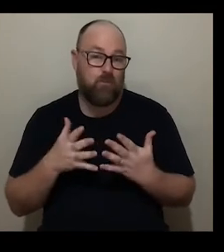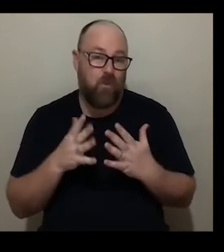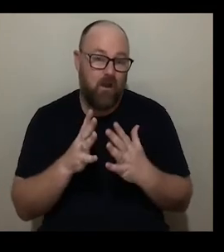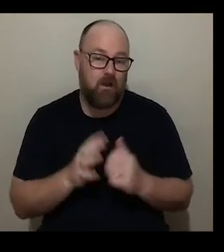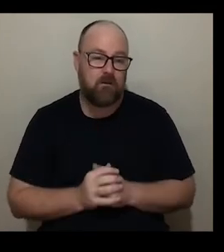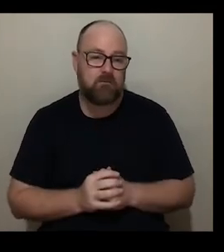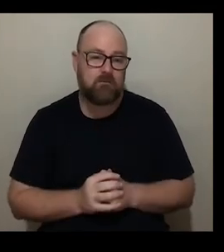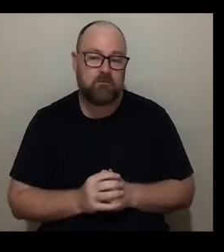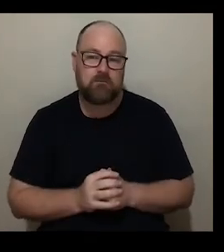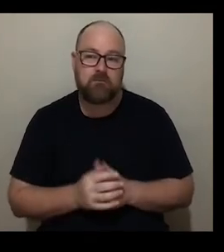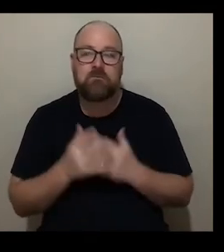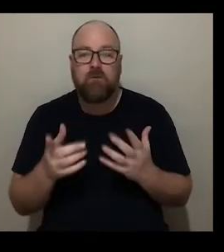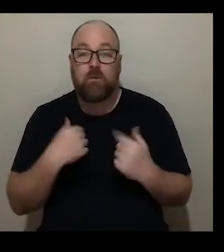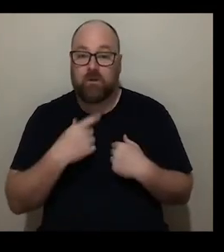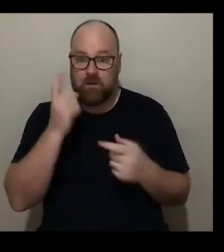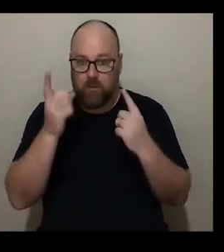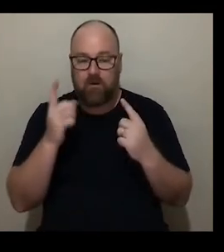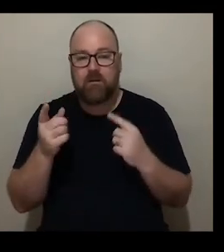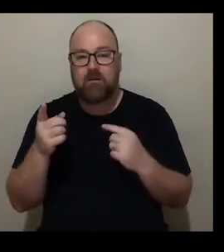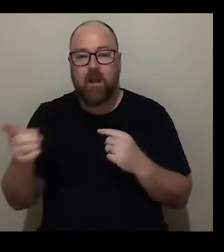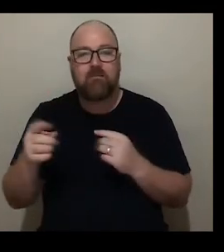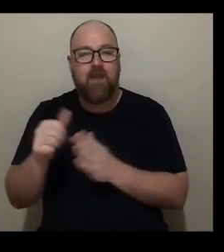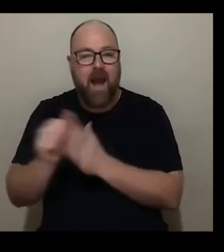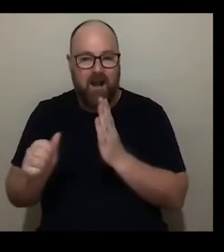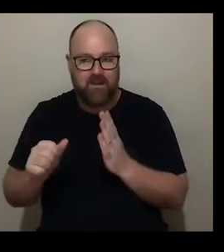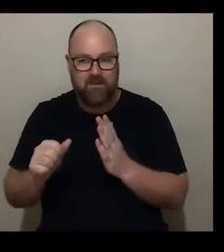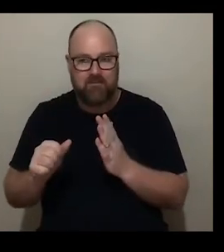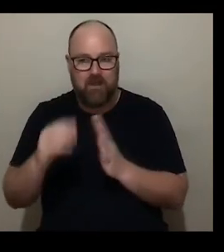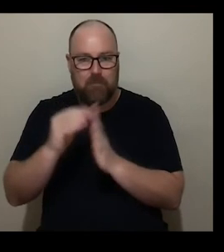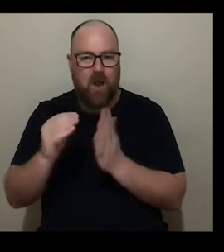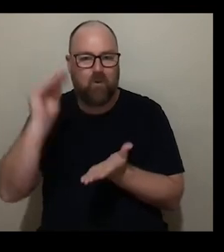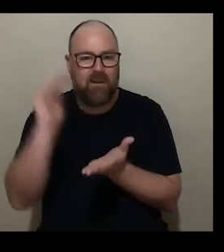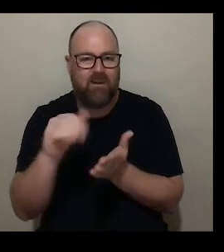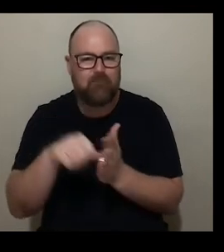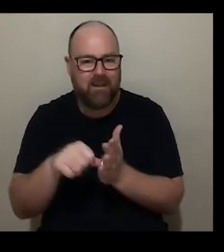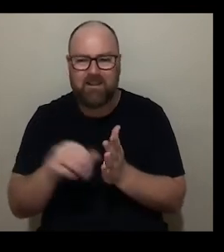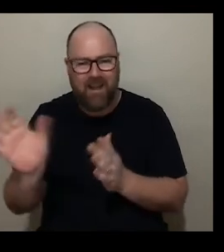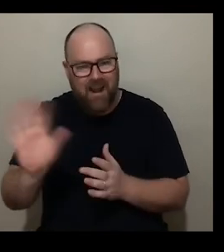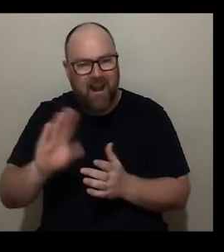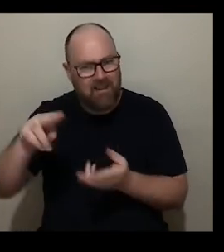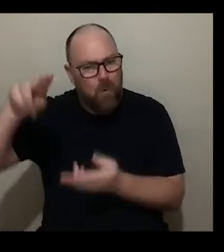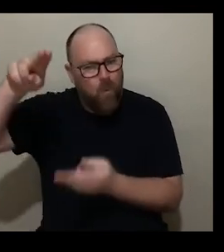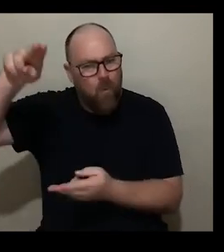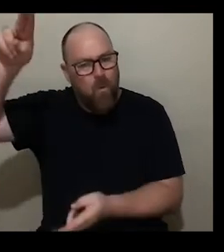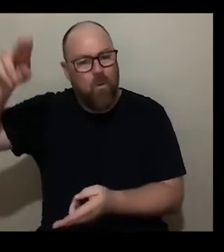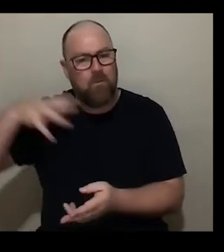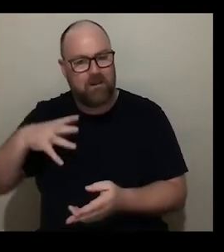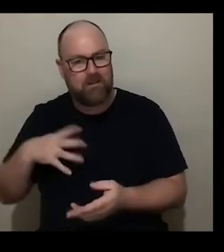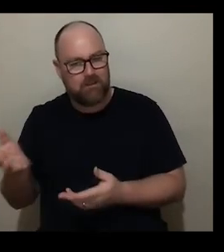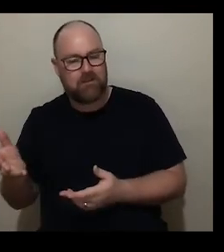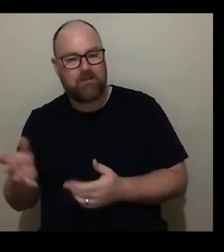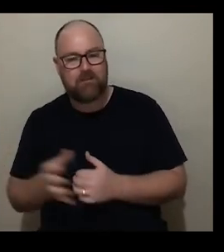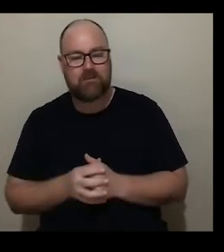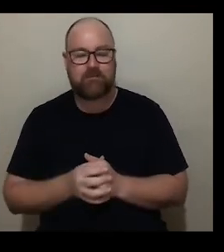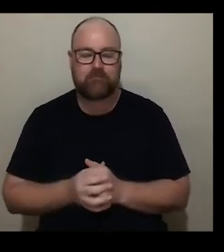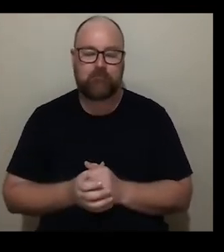there's always a worry that artists actually apply for less money than is potentially needed for an idea and sort of stretch their own resources and we really want to